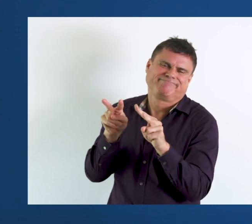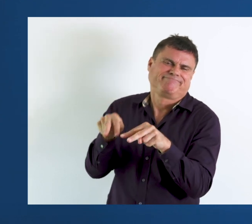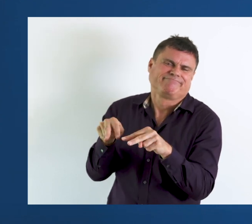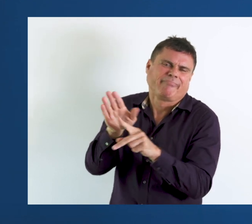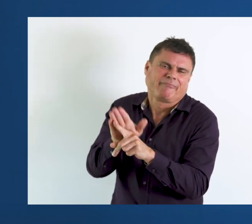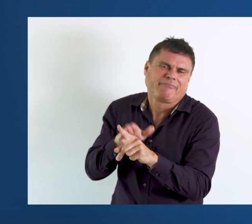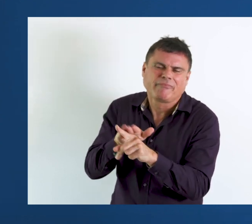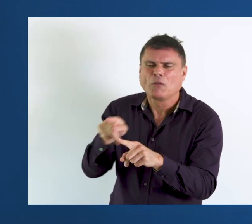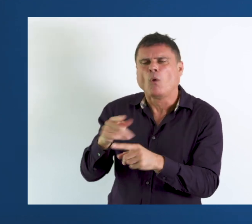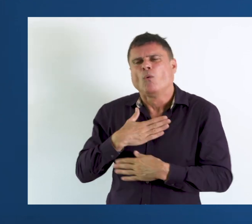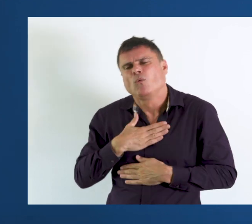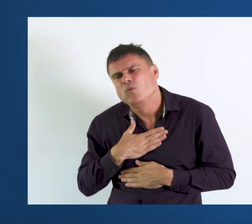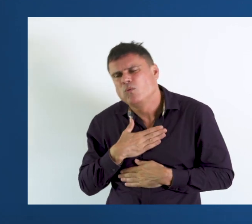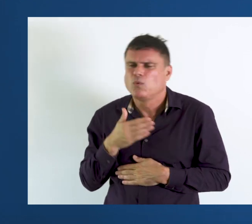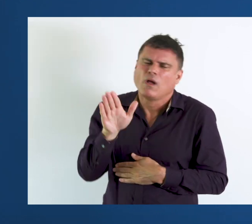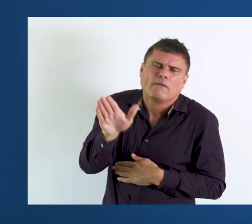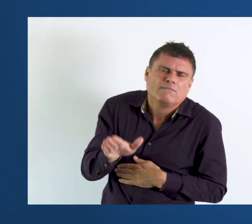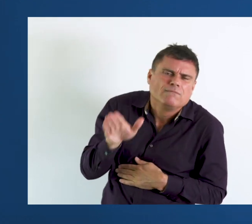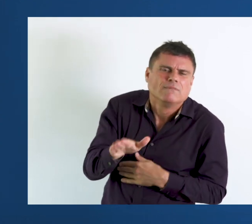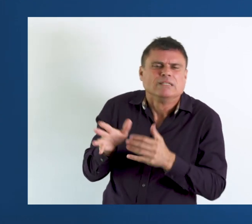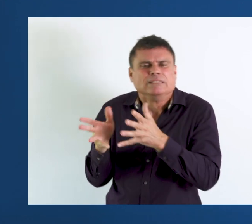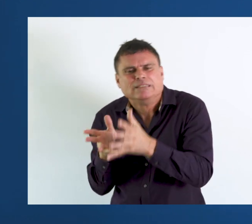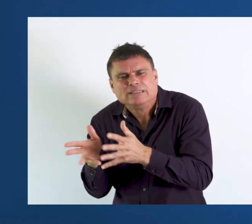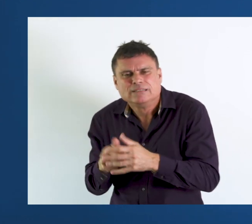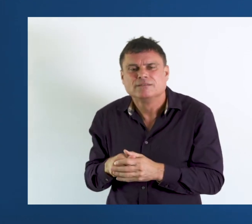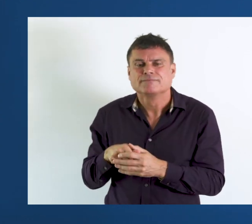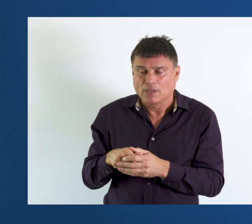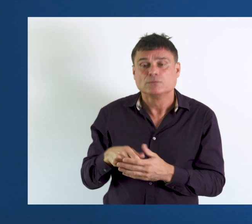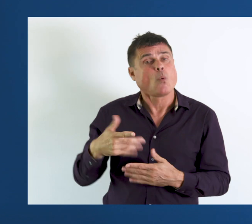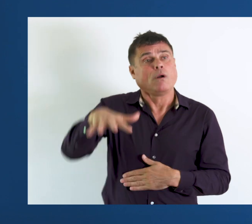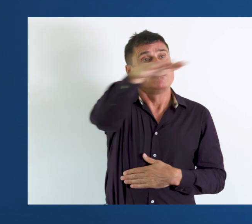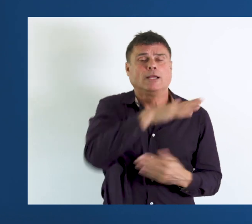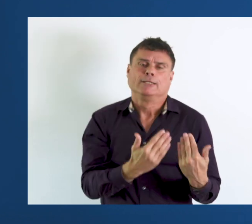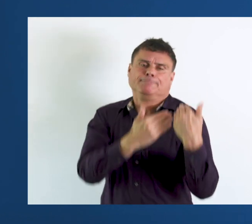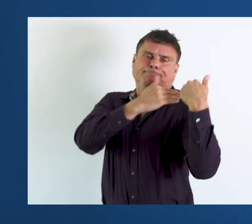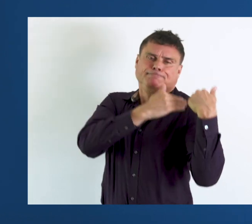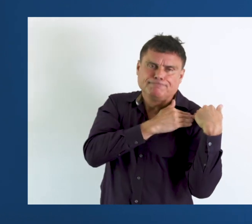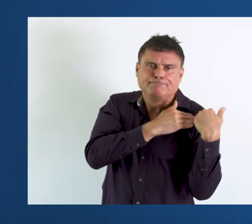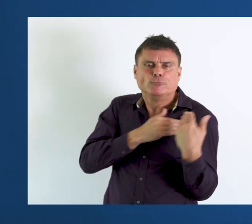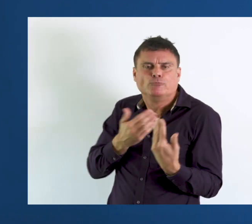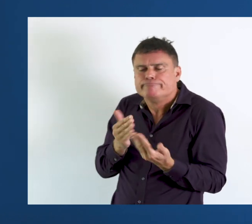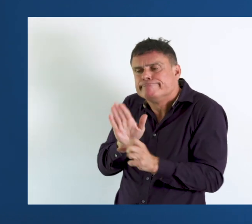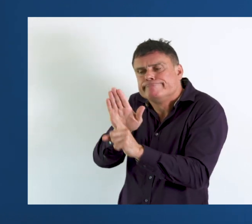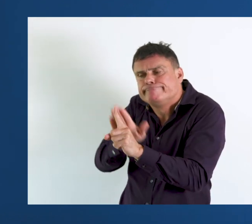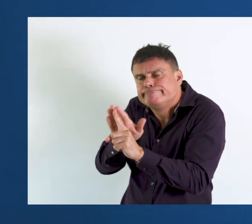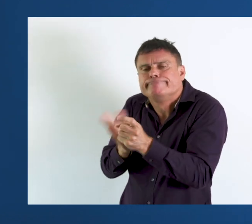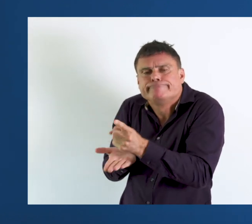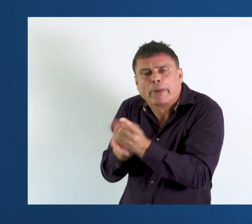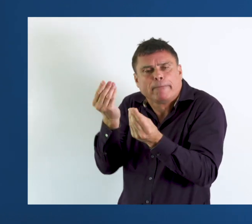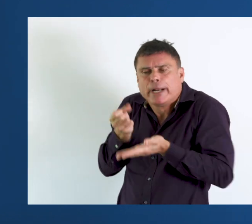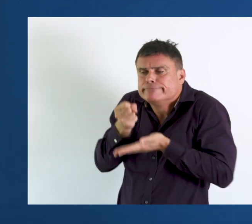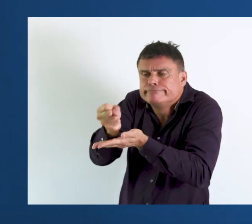They were suffering for their conditions. And it was the responsibility of the society to help these